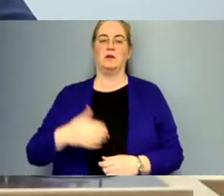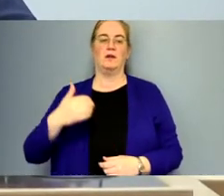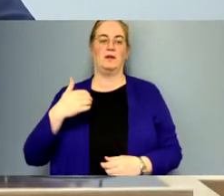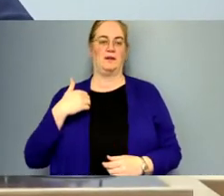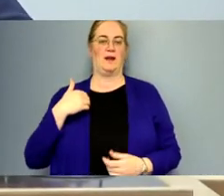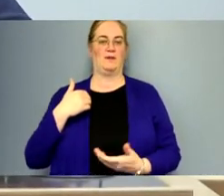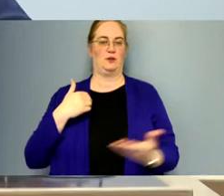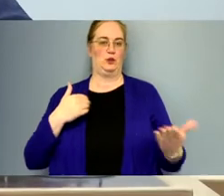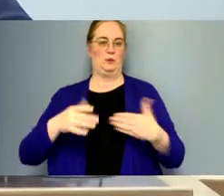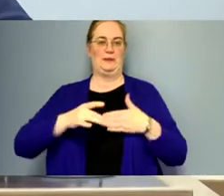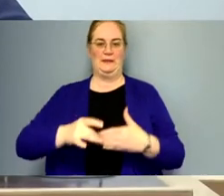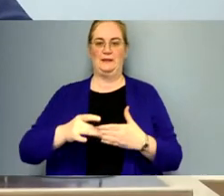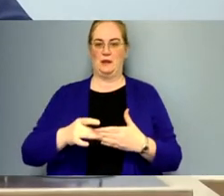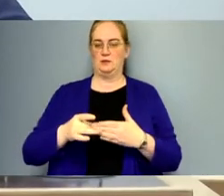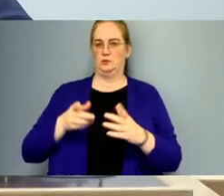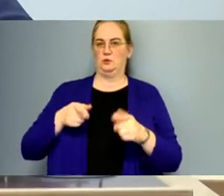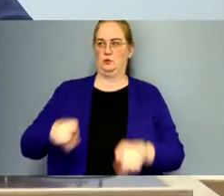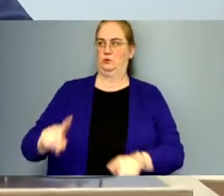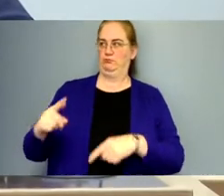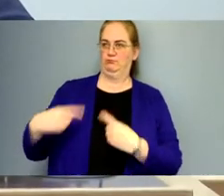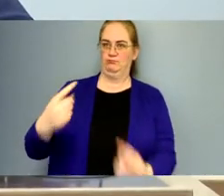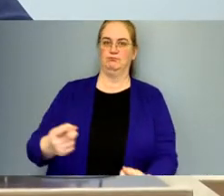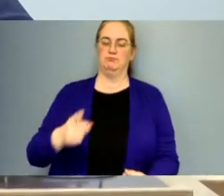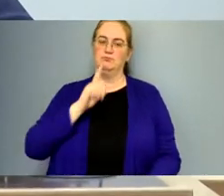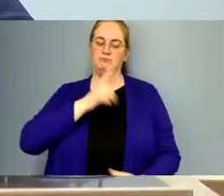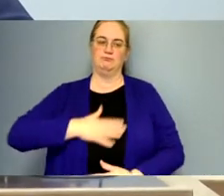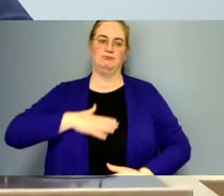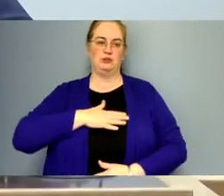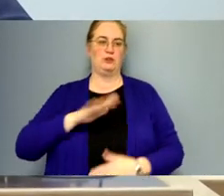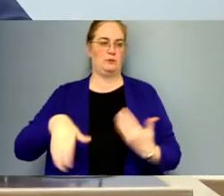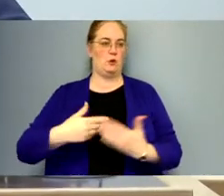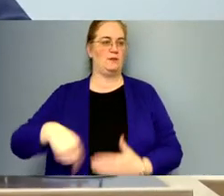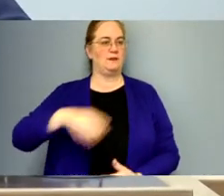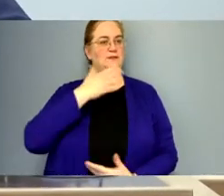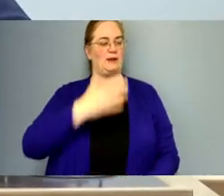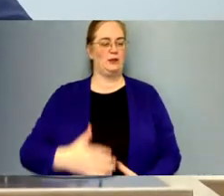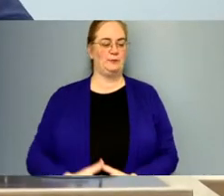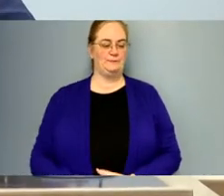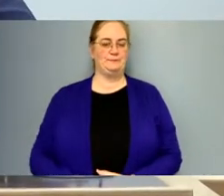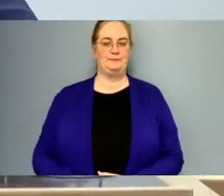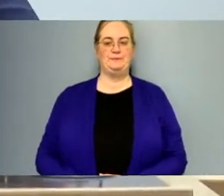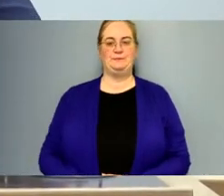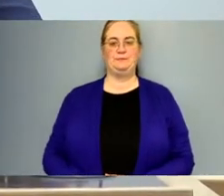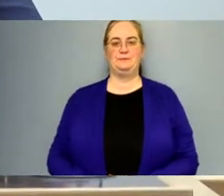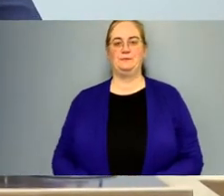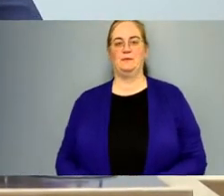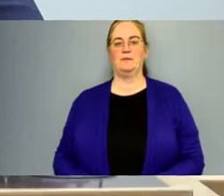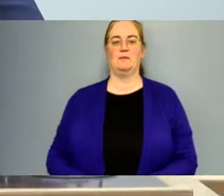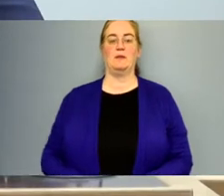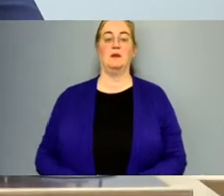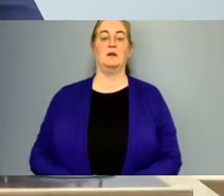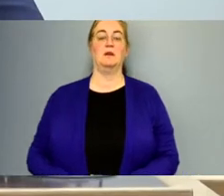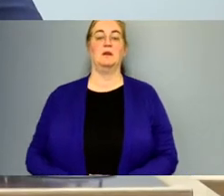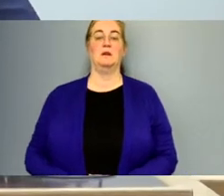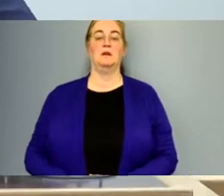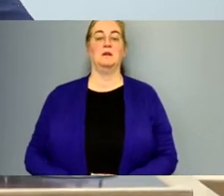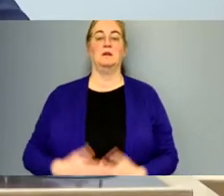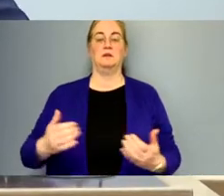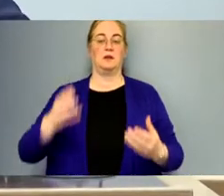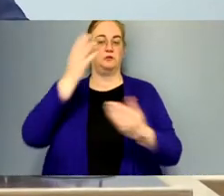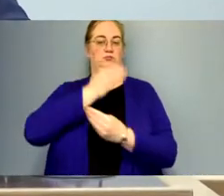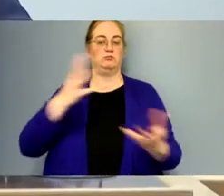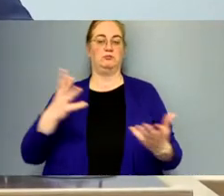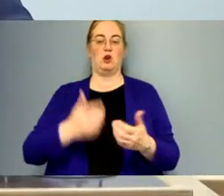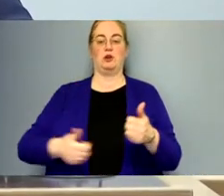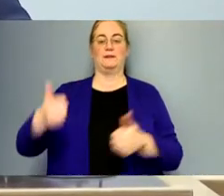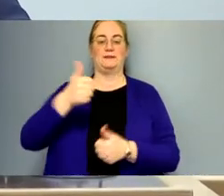you lead us through these times has been very much appreciated by all of us. So thank you, Commissioner. With that, I just report out on our